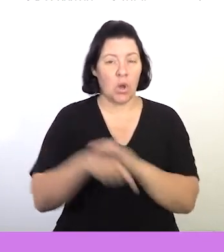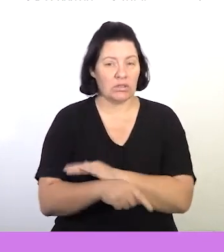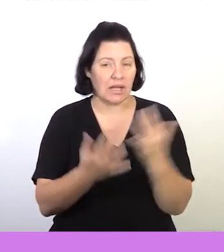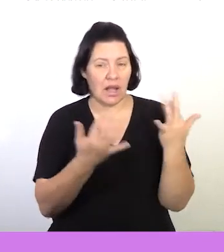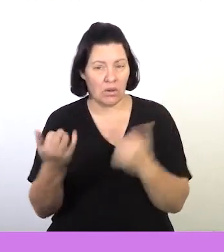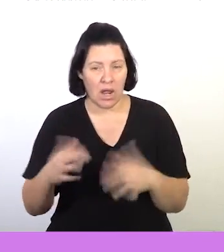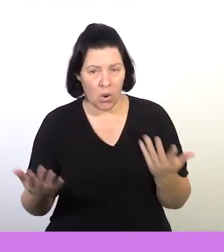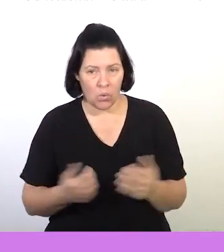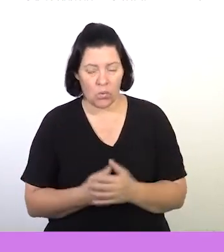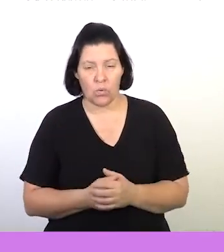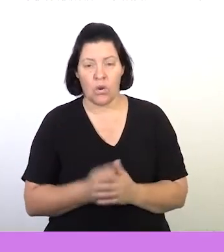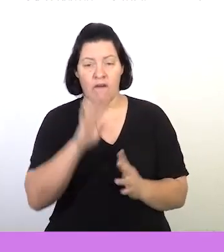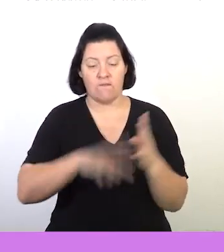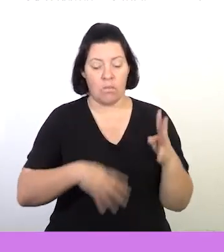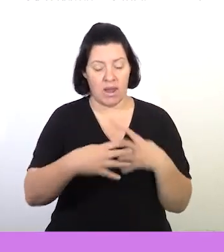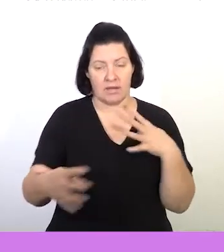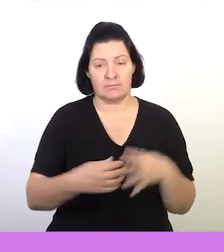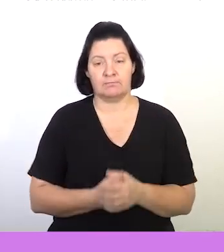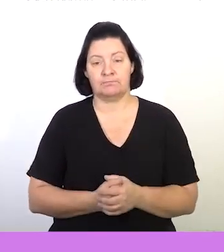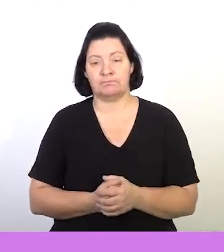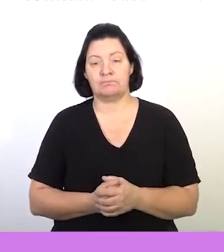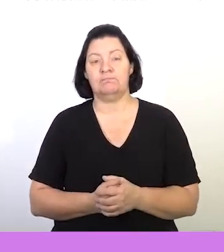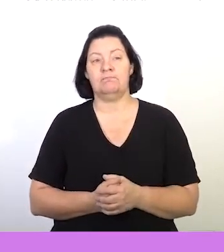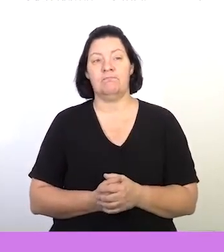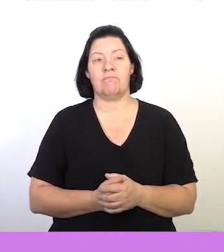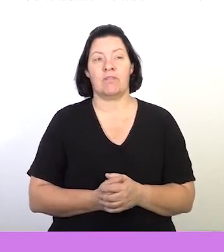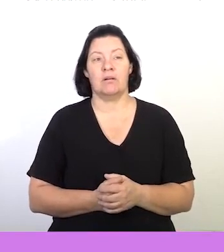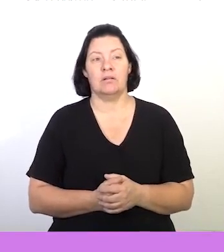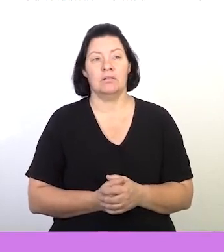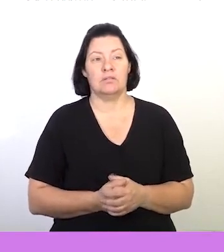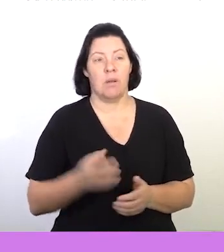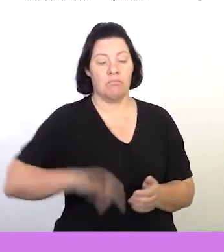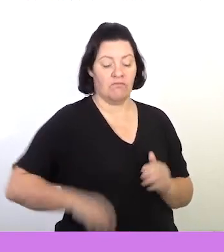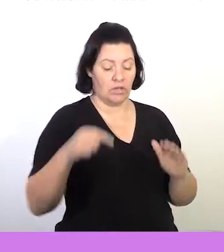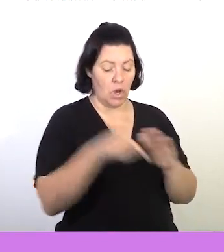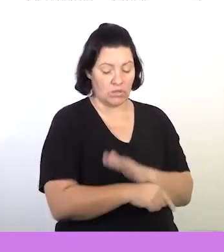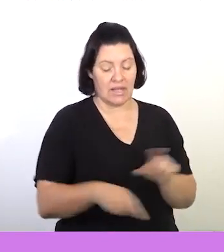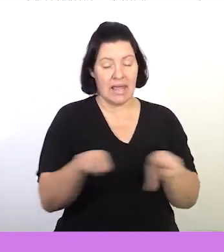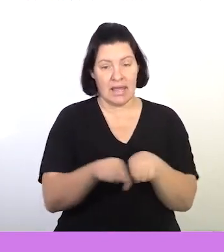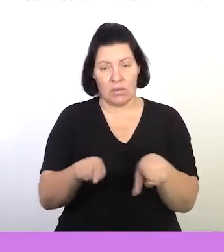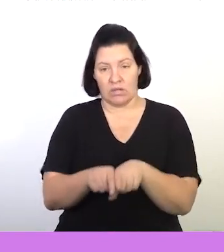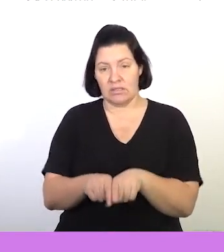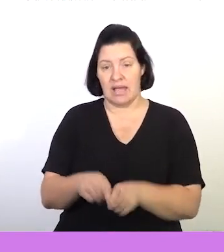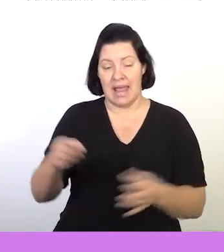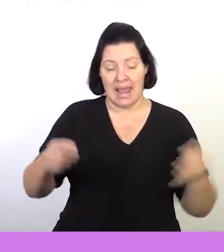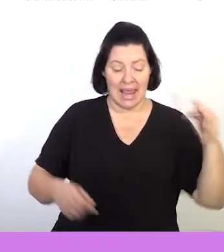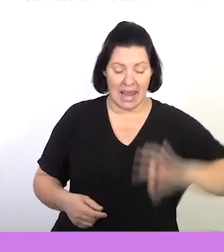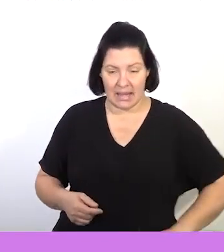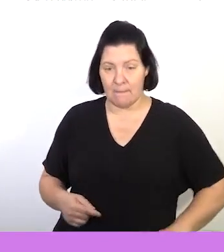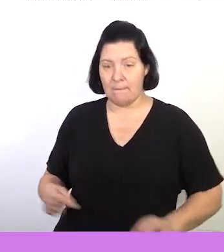or loss? What's the formula again? All right. We're basically going to take all our income